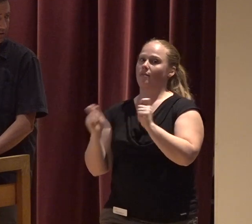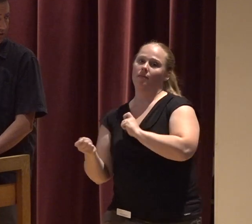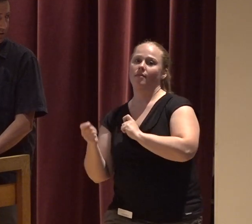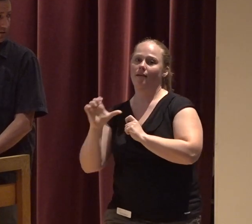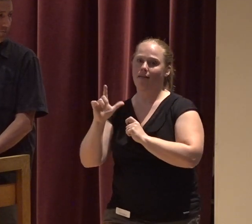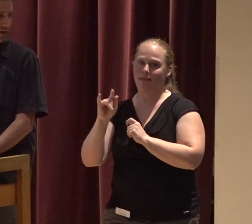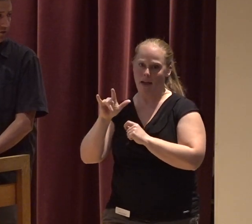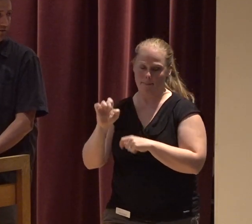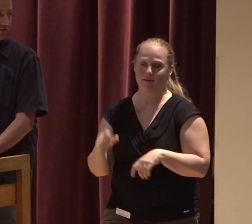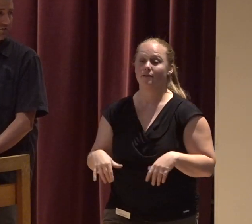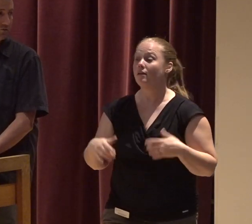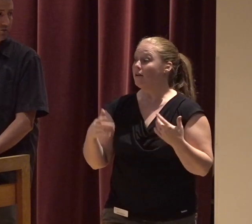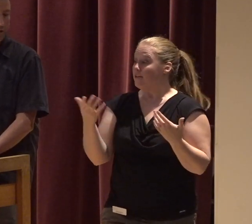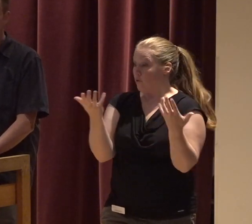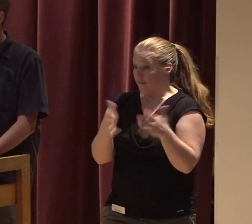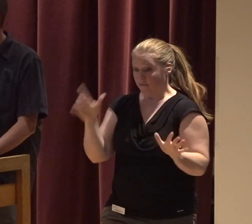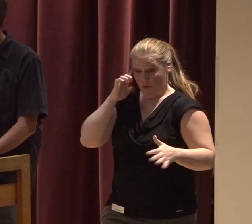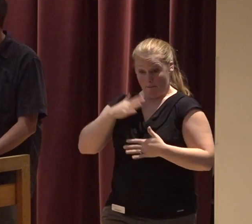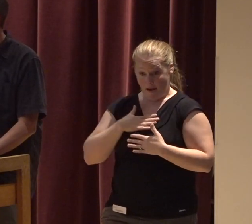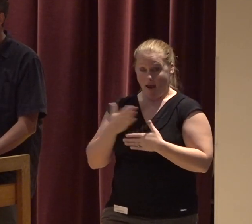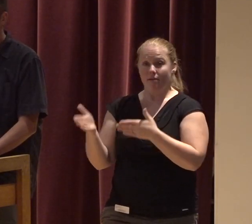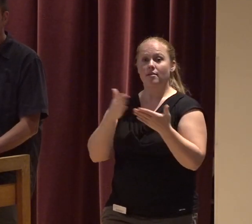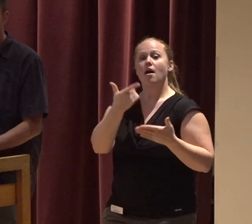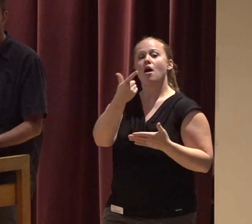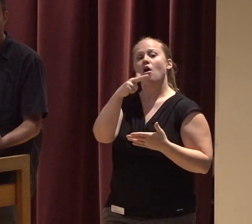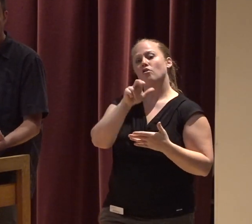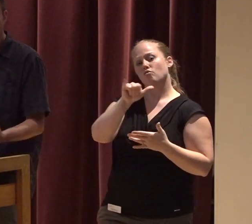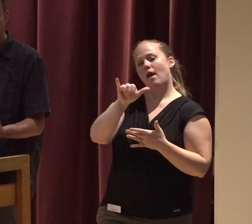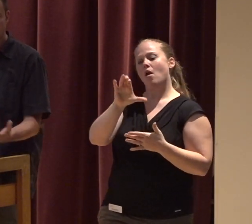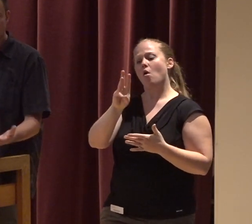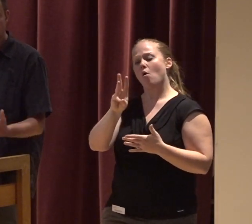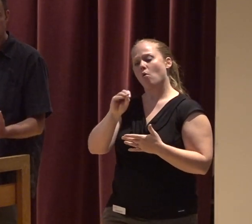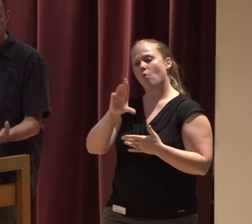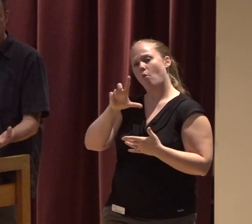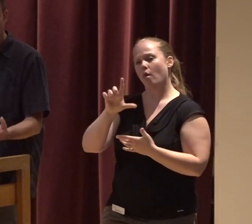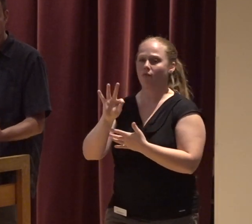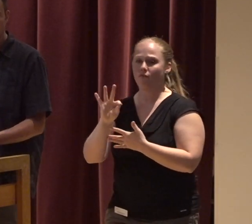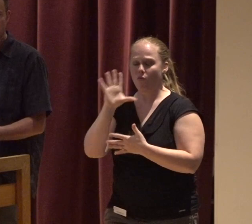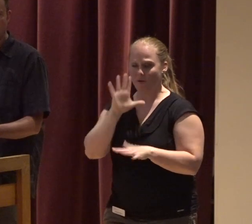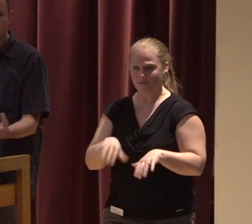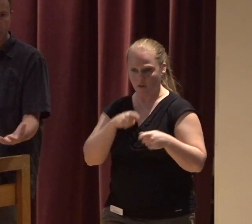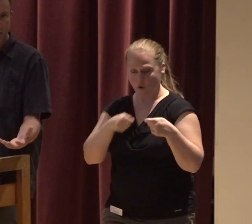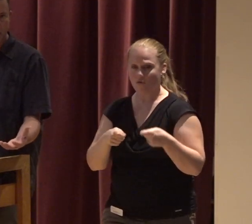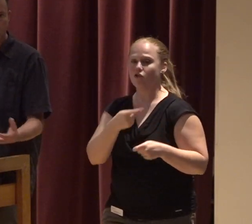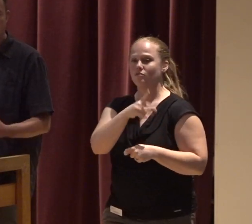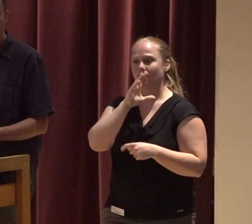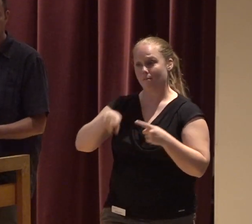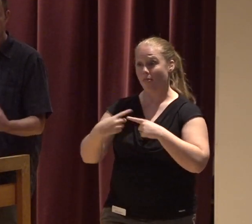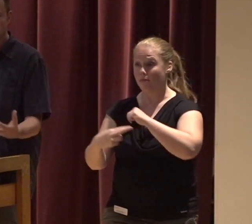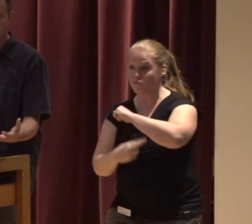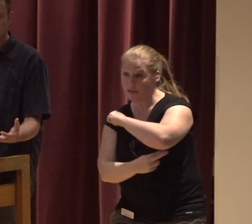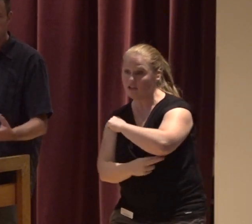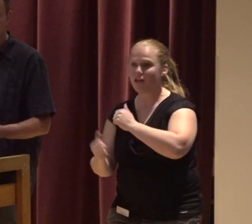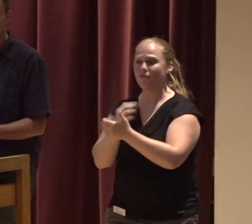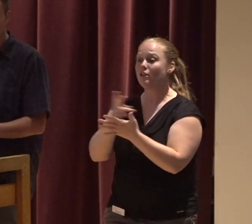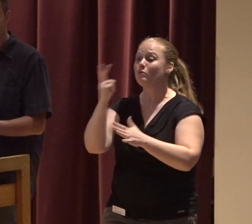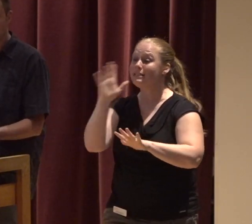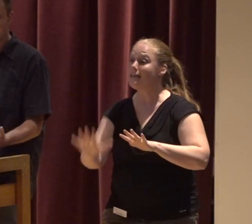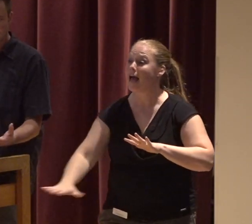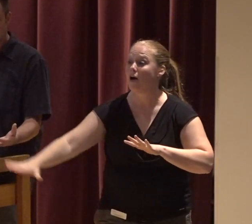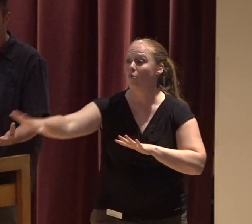hand the mic over to Grey Wolf That will be talking about essentially the bridge of what you see out in the field